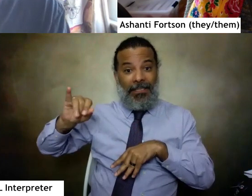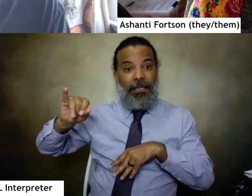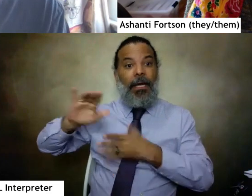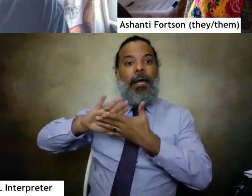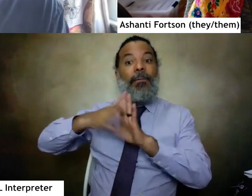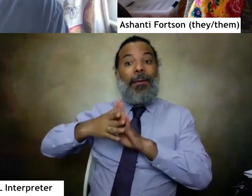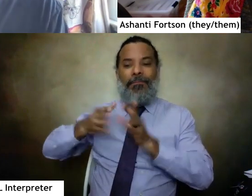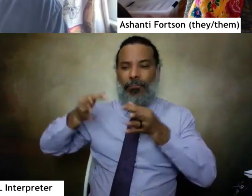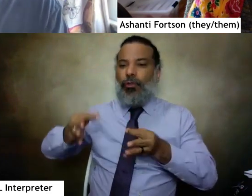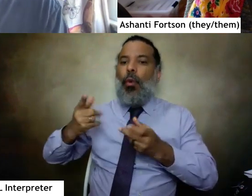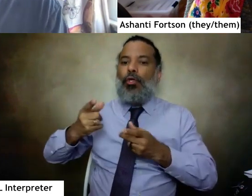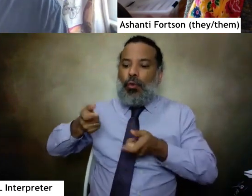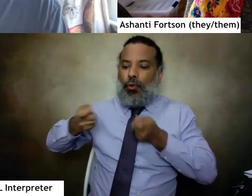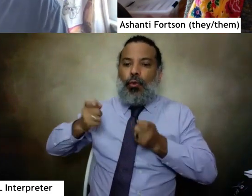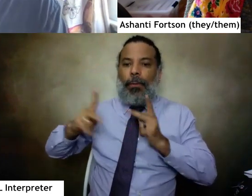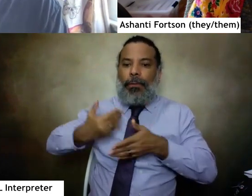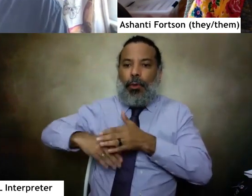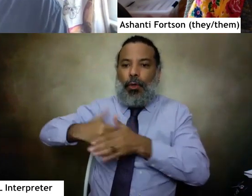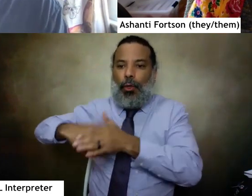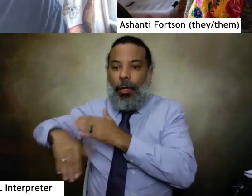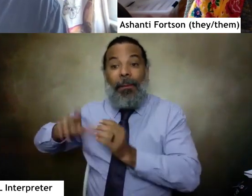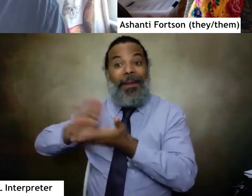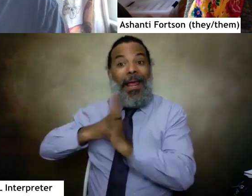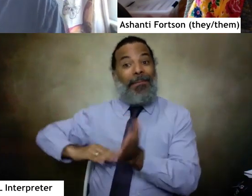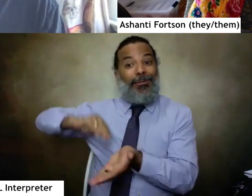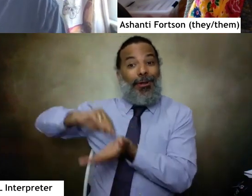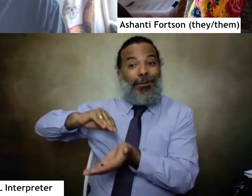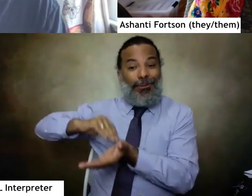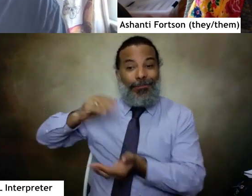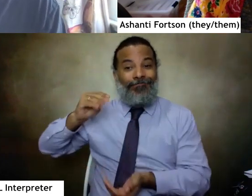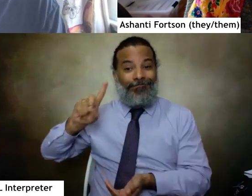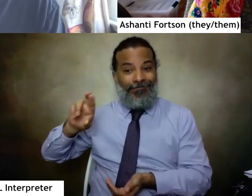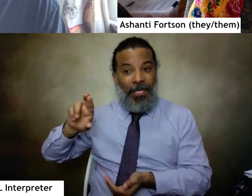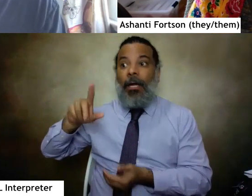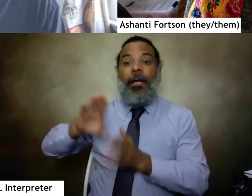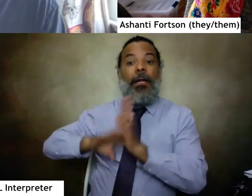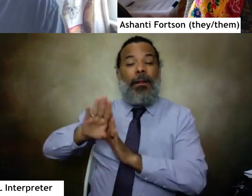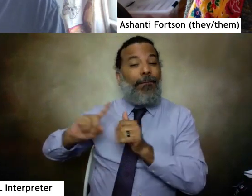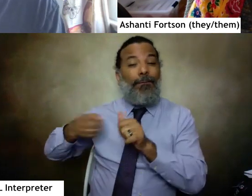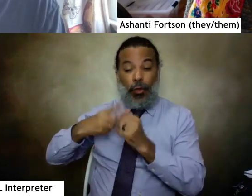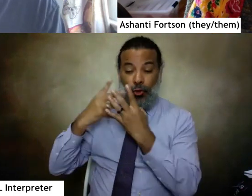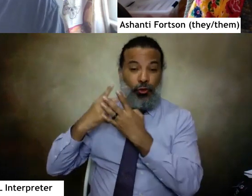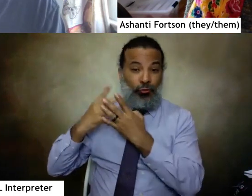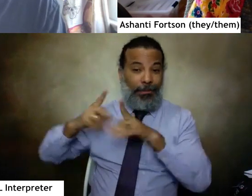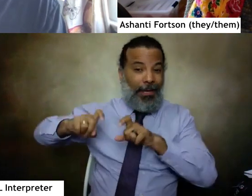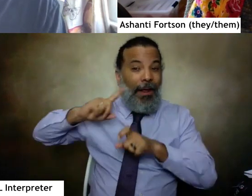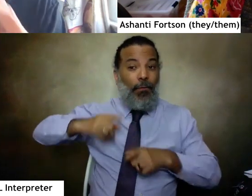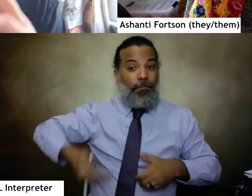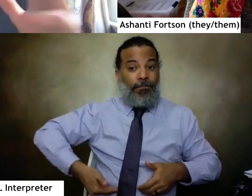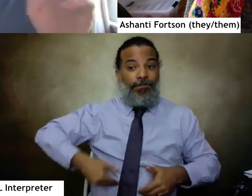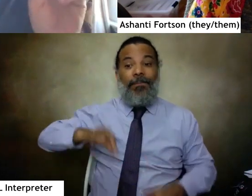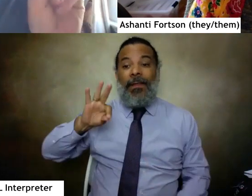eugenicist. He became a doctor and he developed some of the first screening tests for fetal